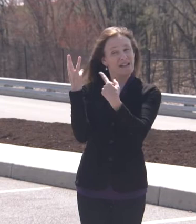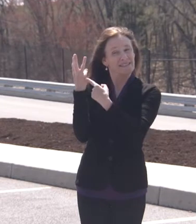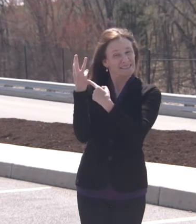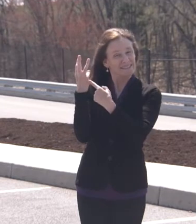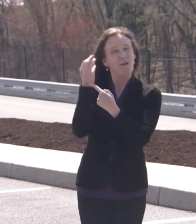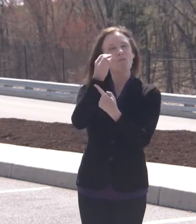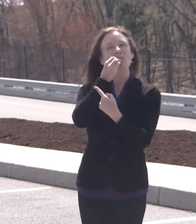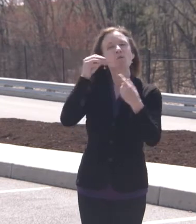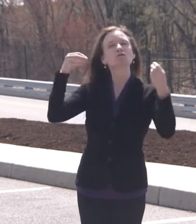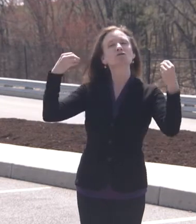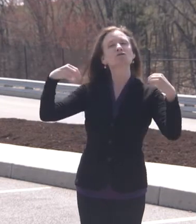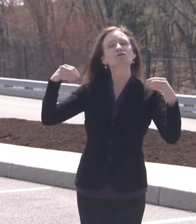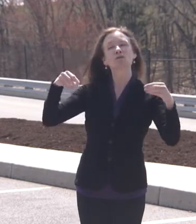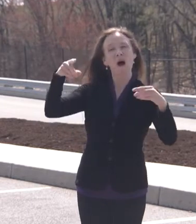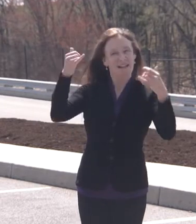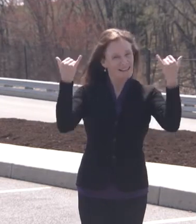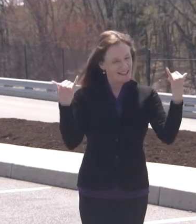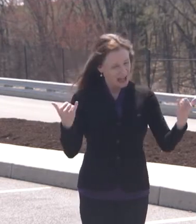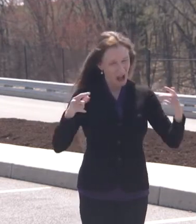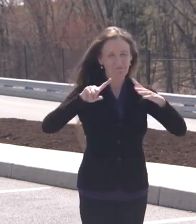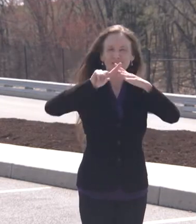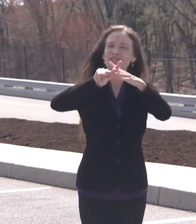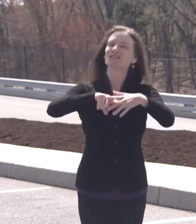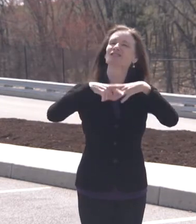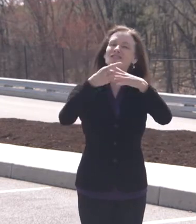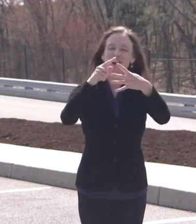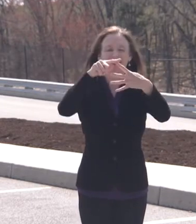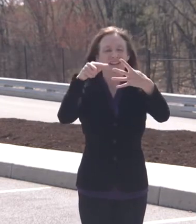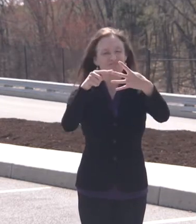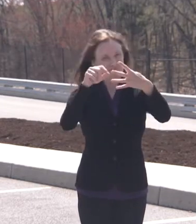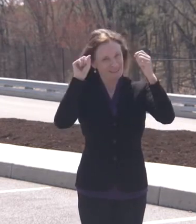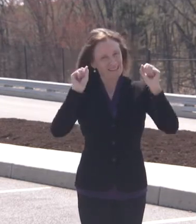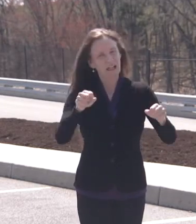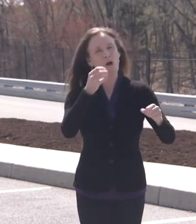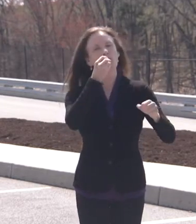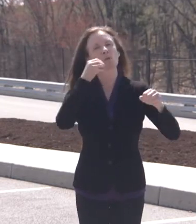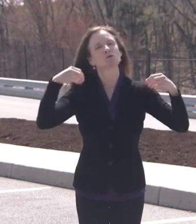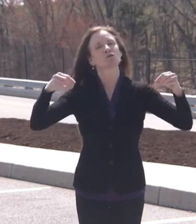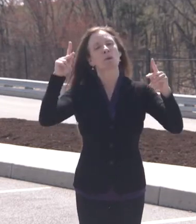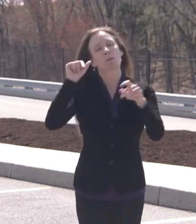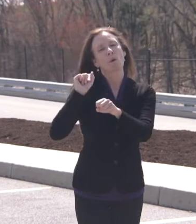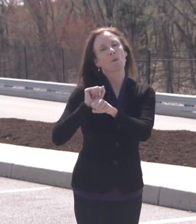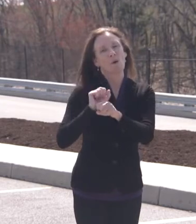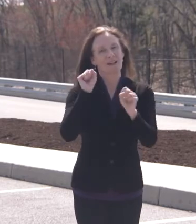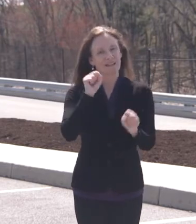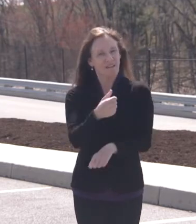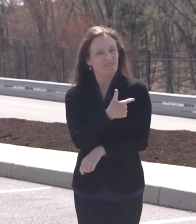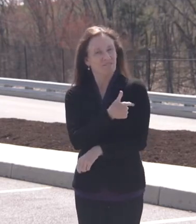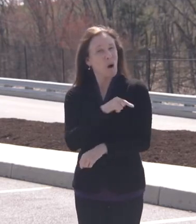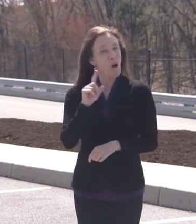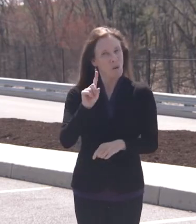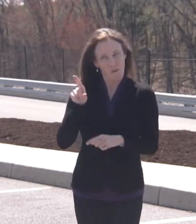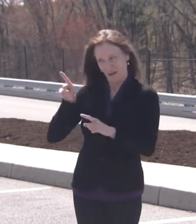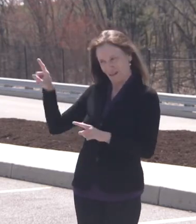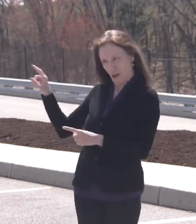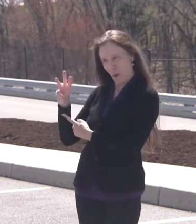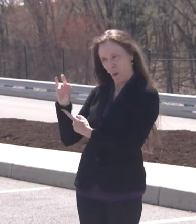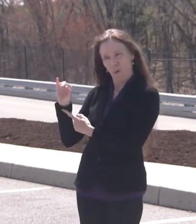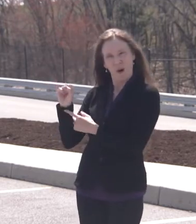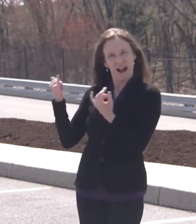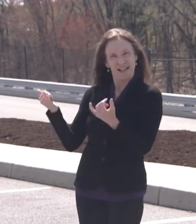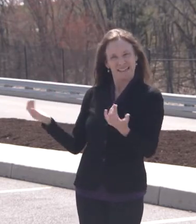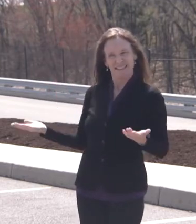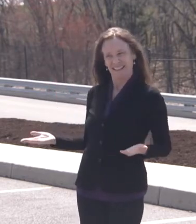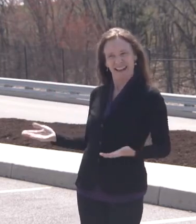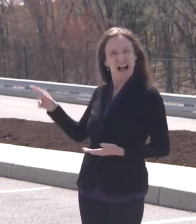receive a COVID-19 vaccine in Pennsylvania. And many Weiss employees have the option to be vaccinated where they work, like